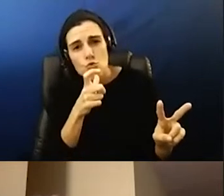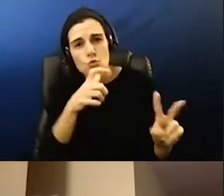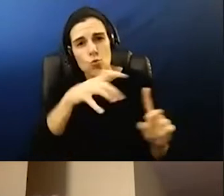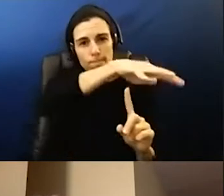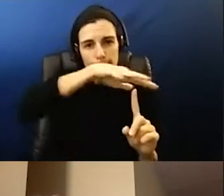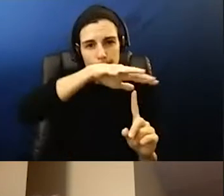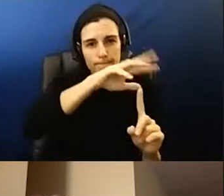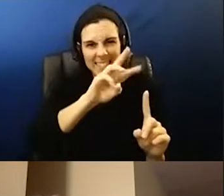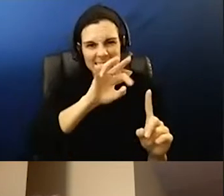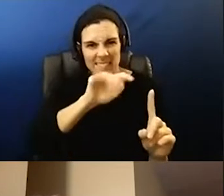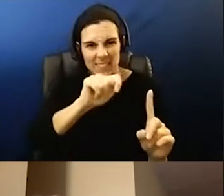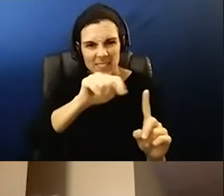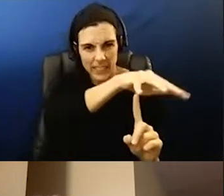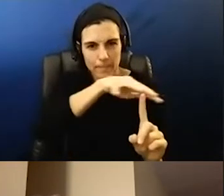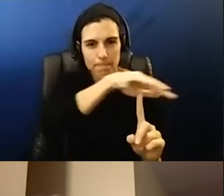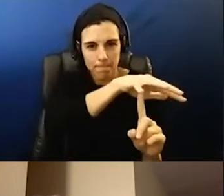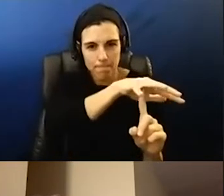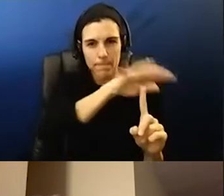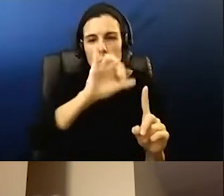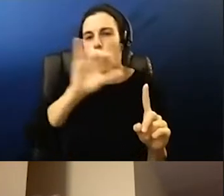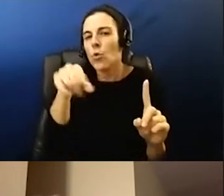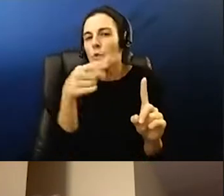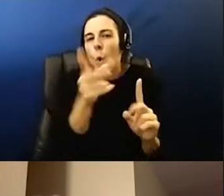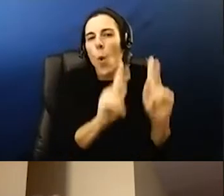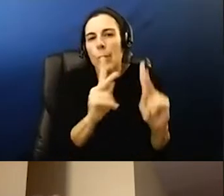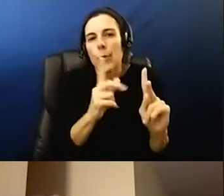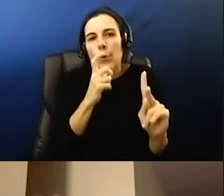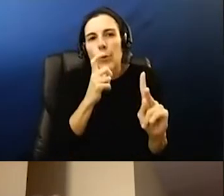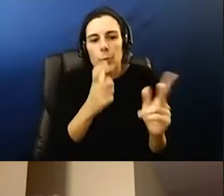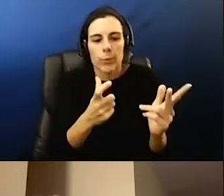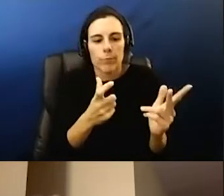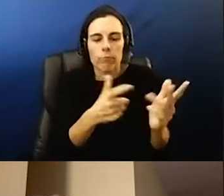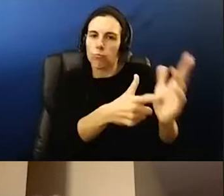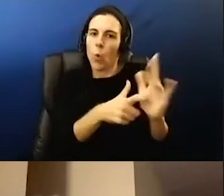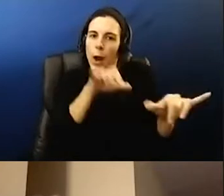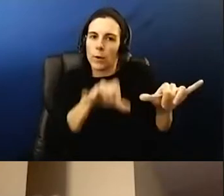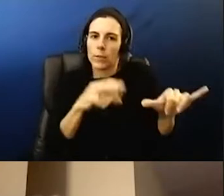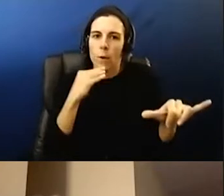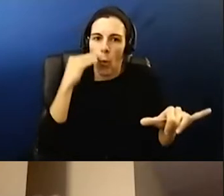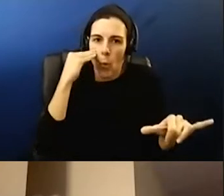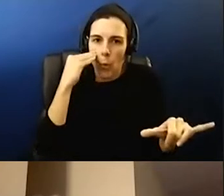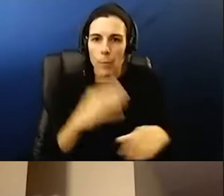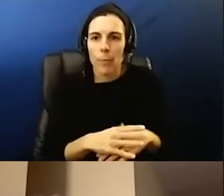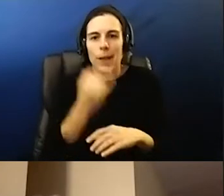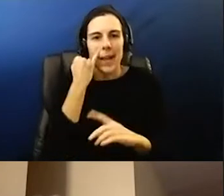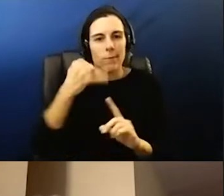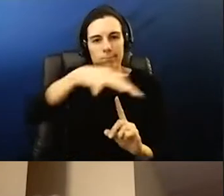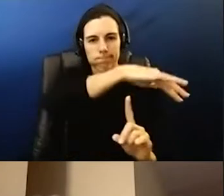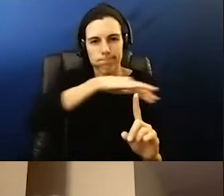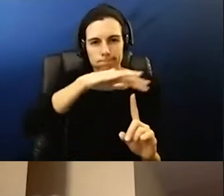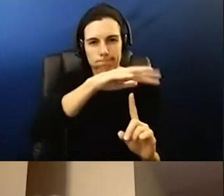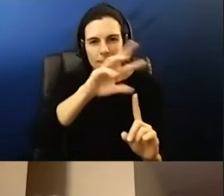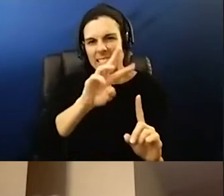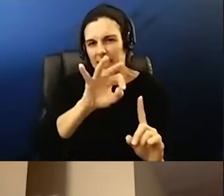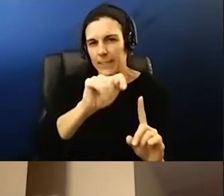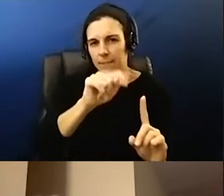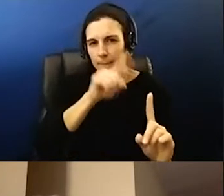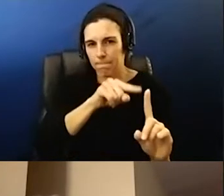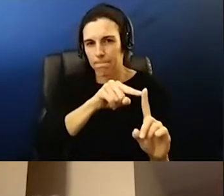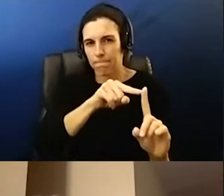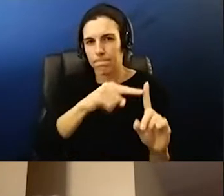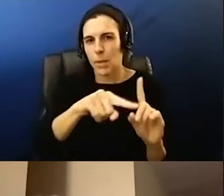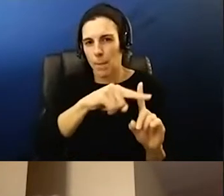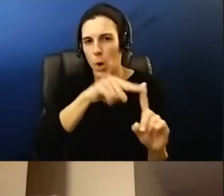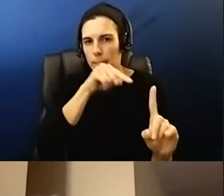feet. Those are the only people who are quarantined, are the close contacts who were within six feet. And we always